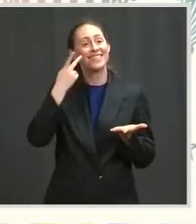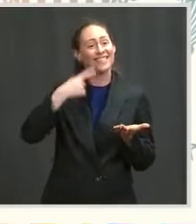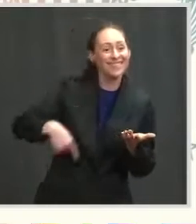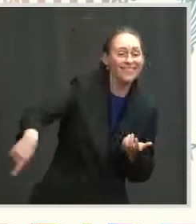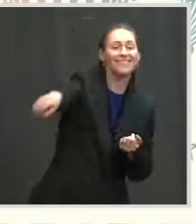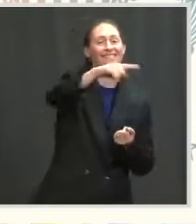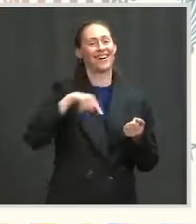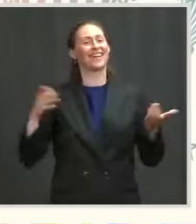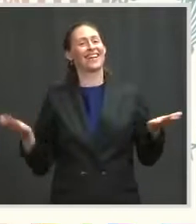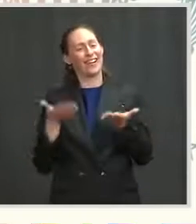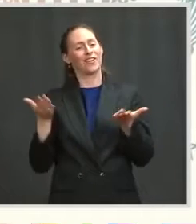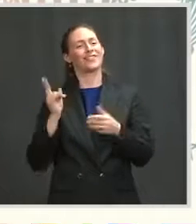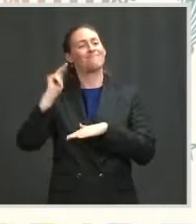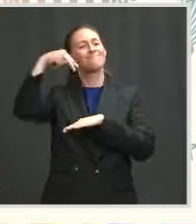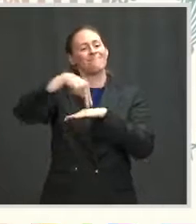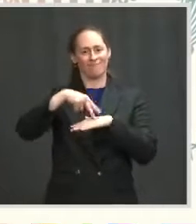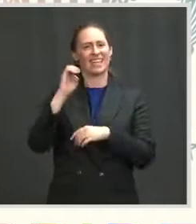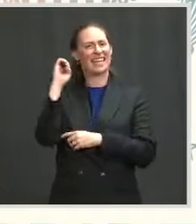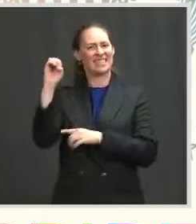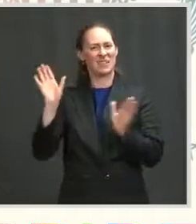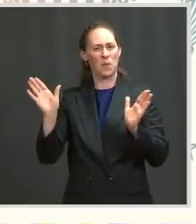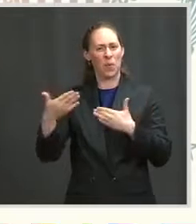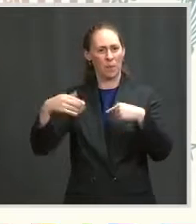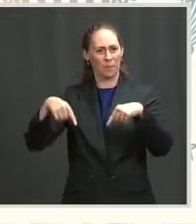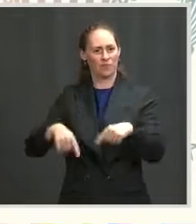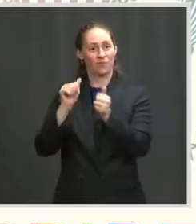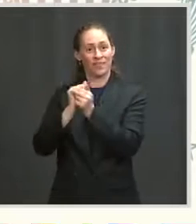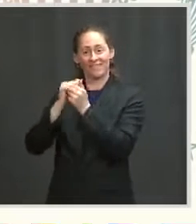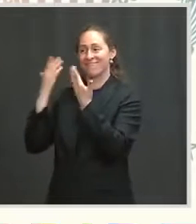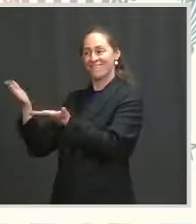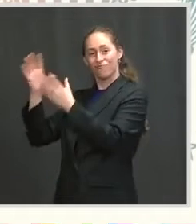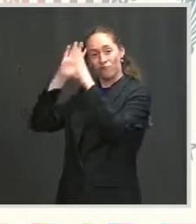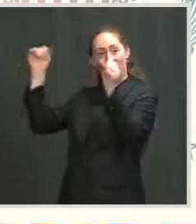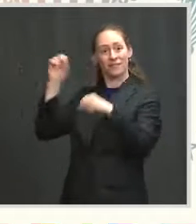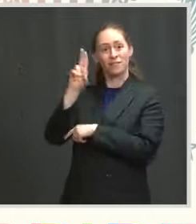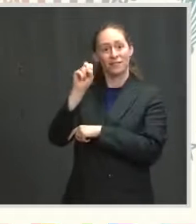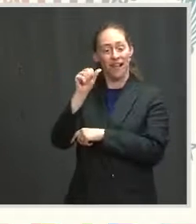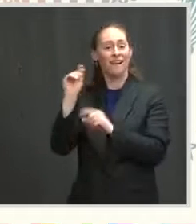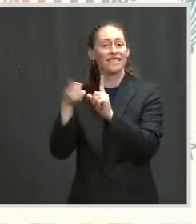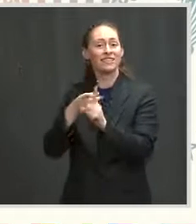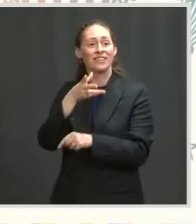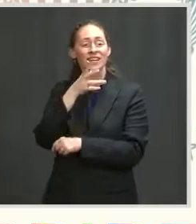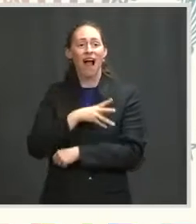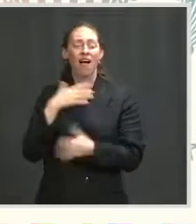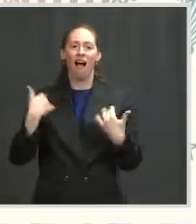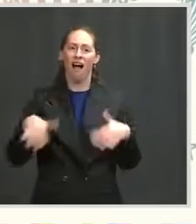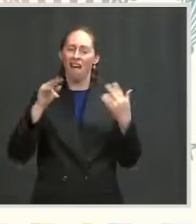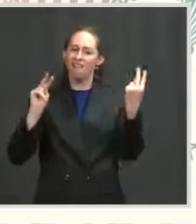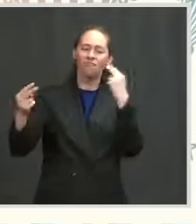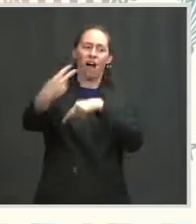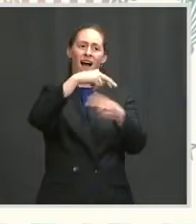standing in the East Room in the company of the President of the United States and the First Lady, wishing each other happy Pride.